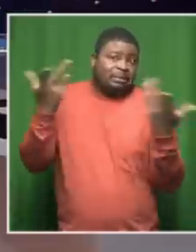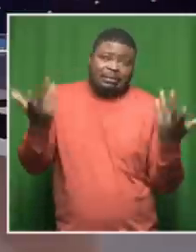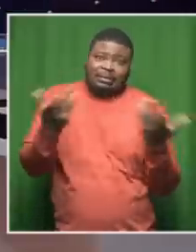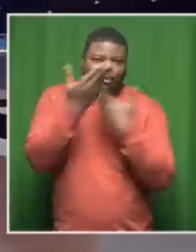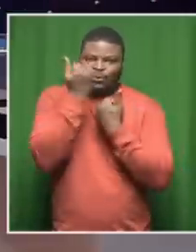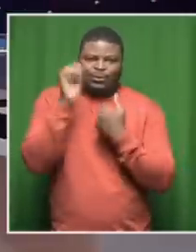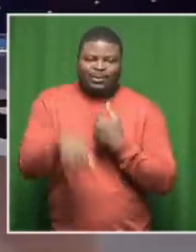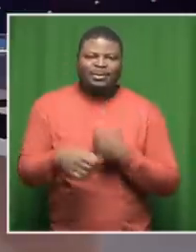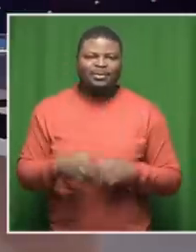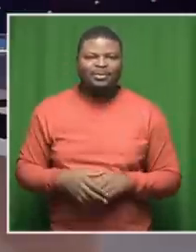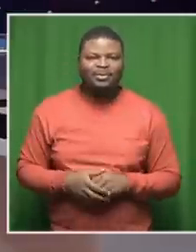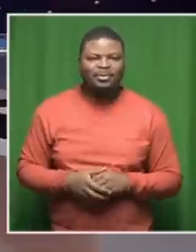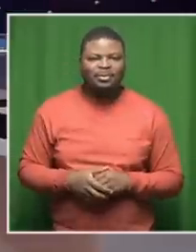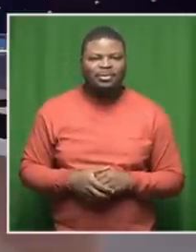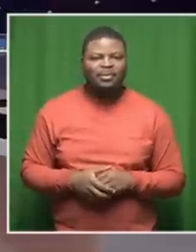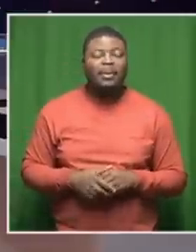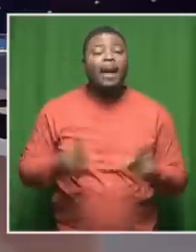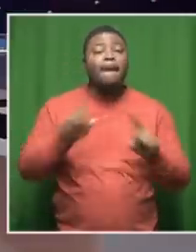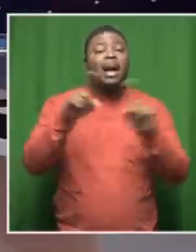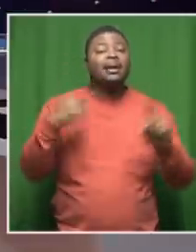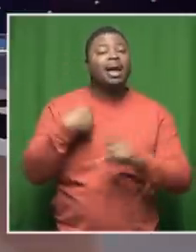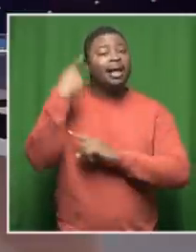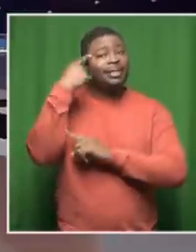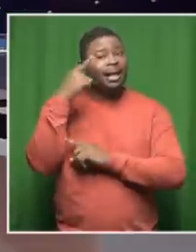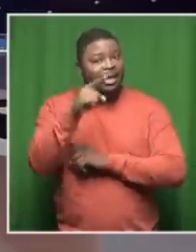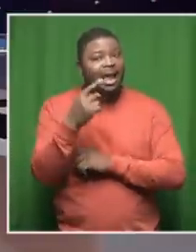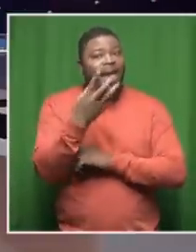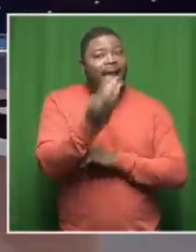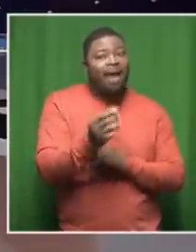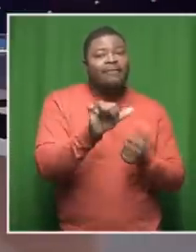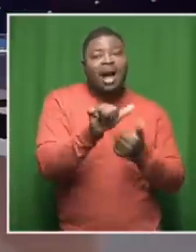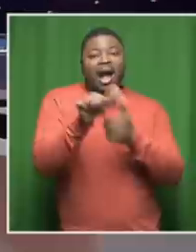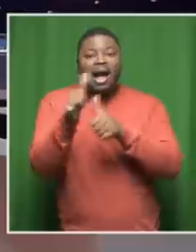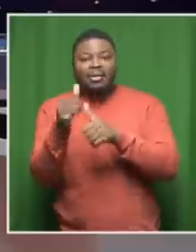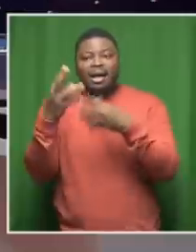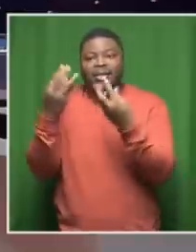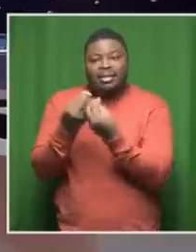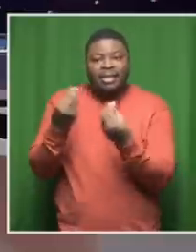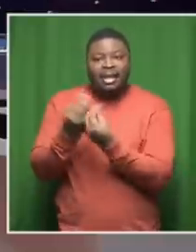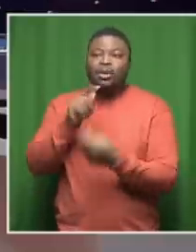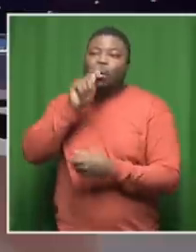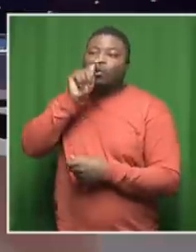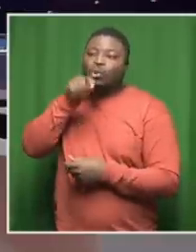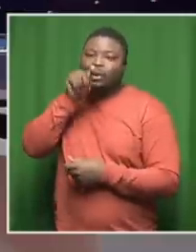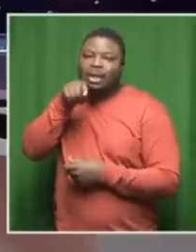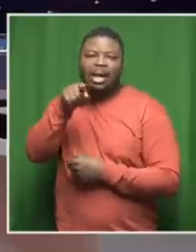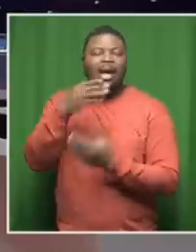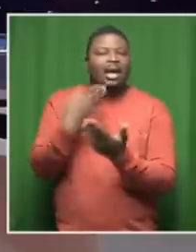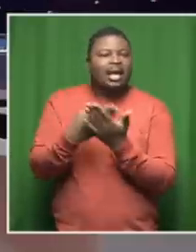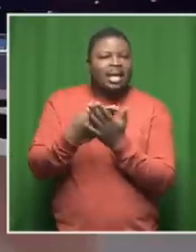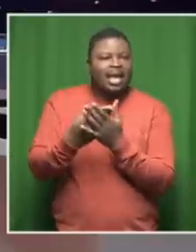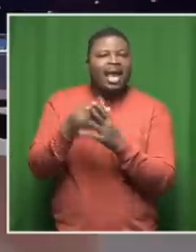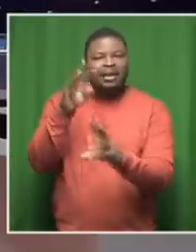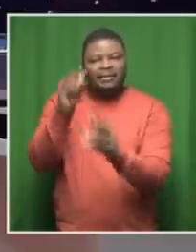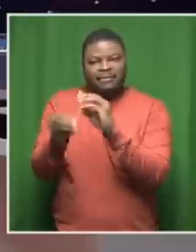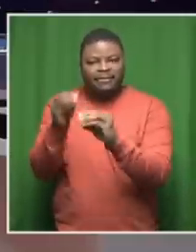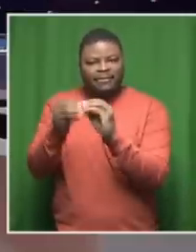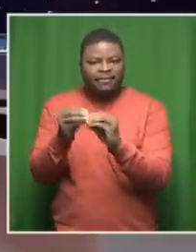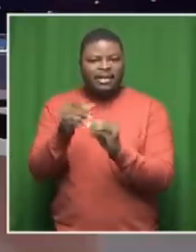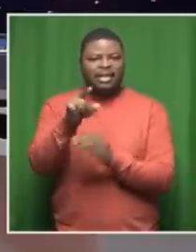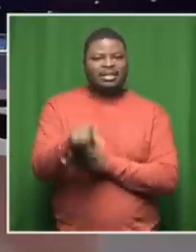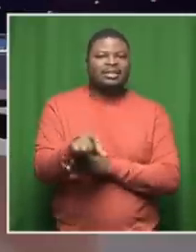just think you know there are things on twitter that i think he should have addressed for example the